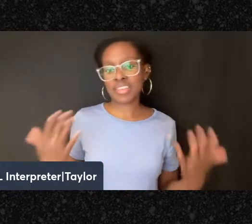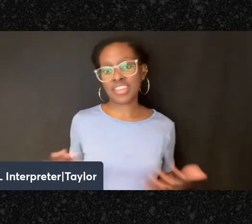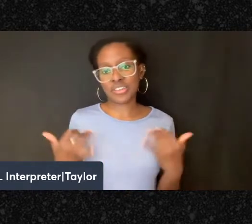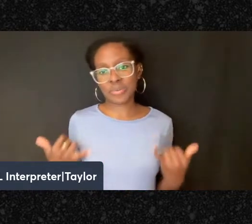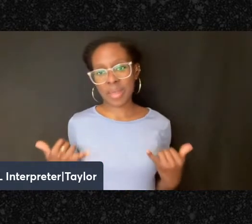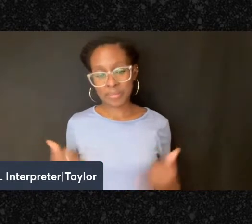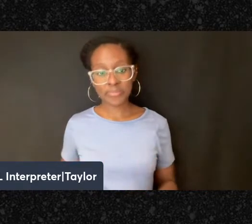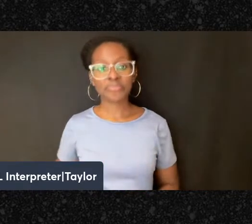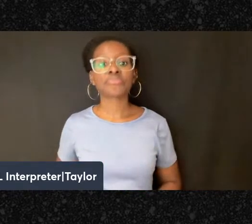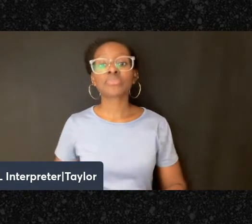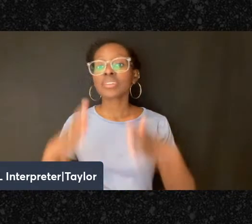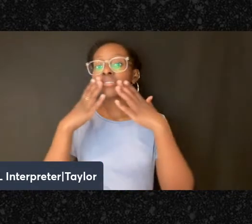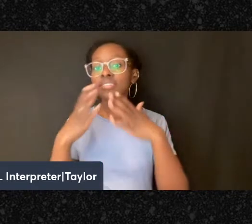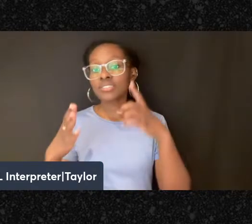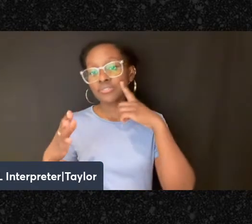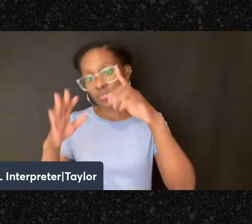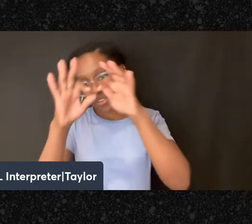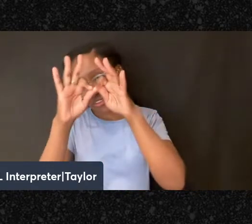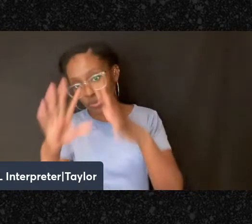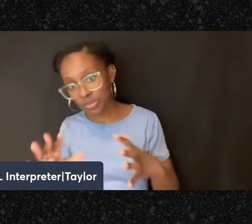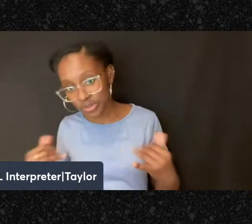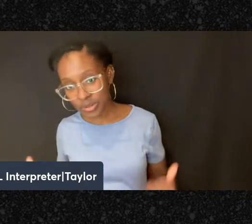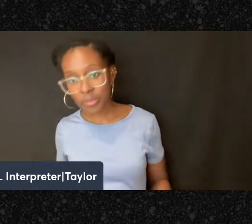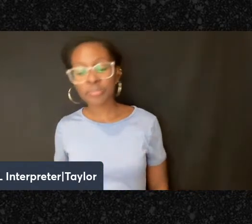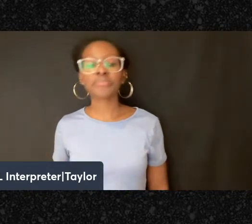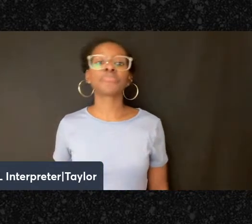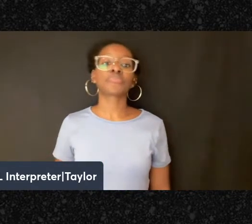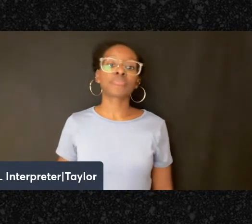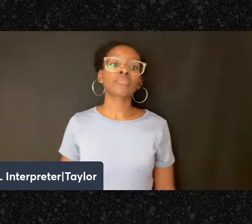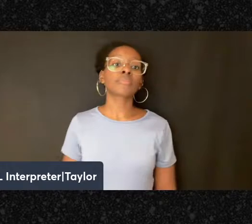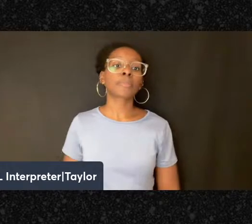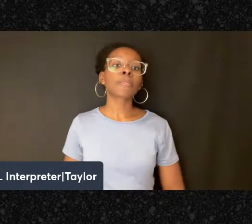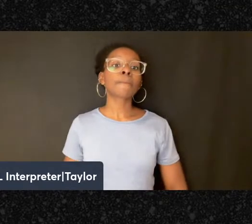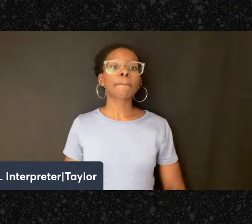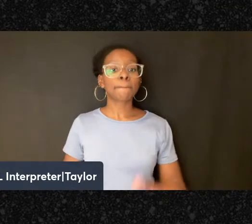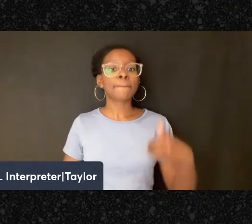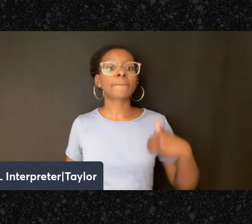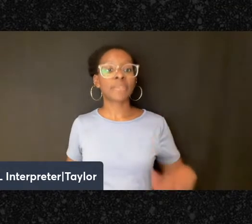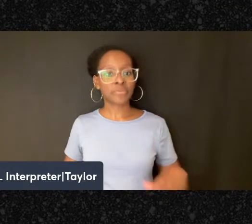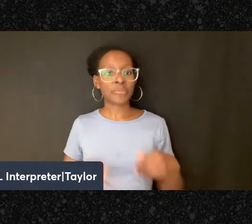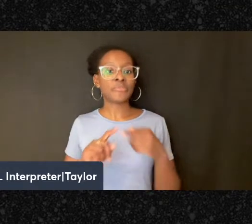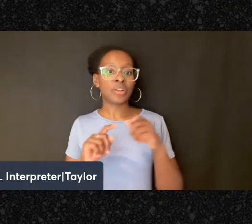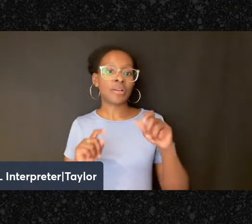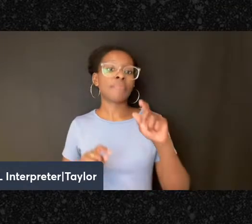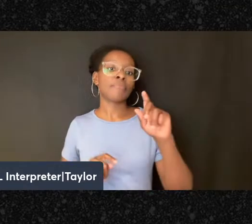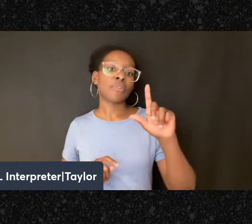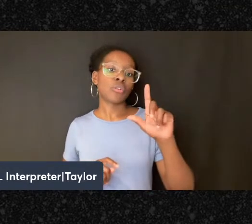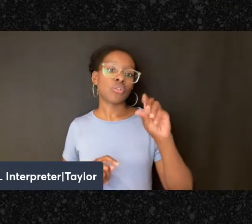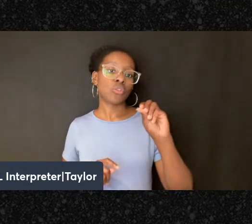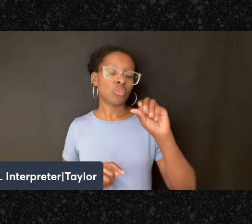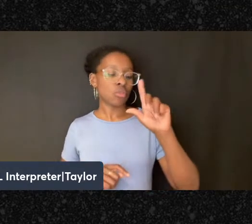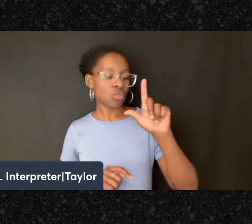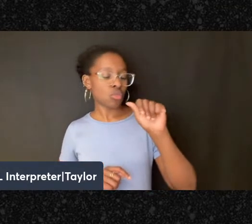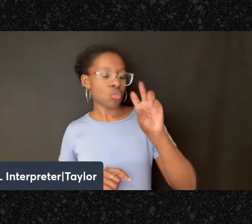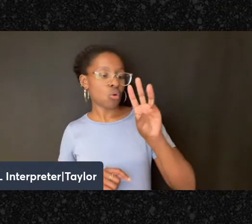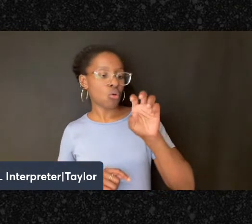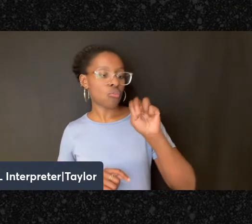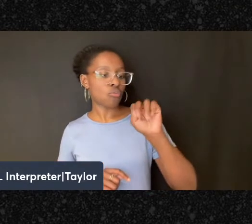And thanks to the interpreters. I'm speaking to you today from Lawrence, Kansas, which is the